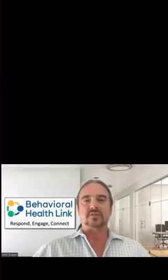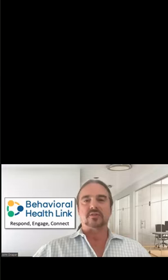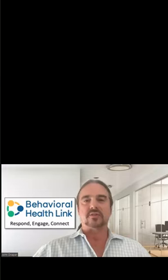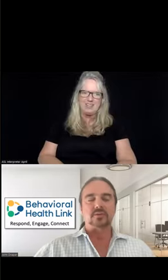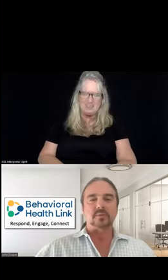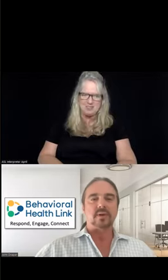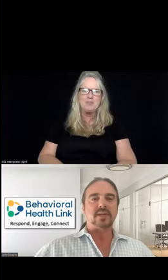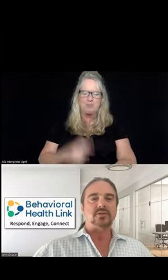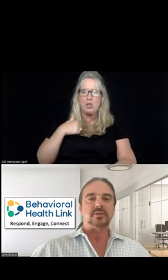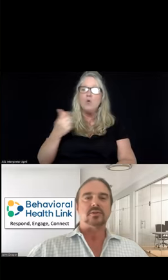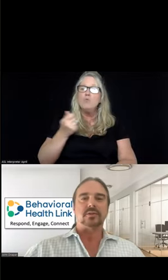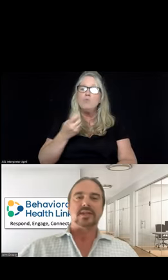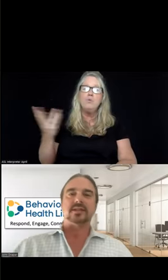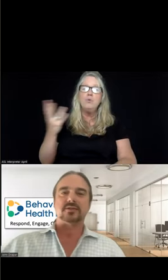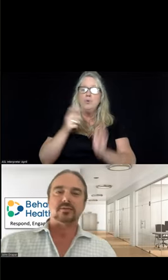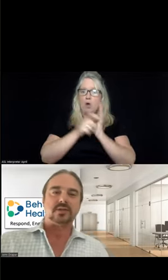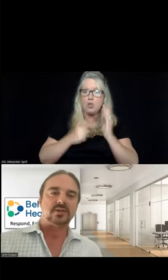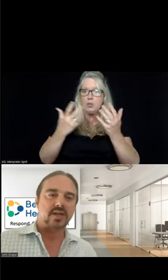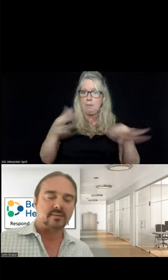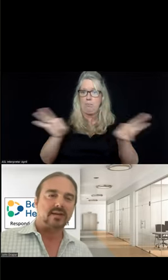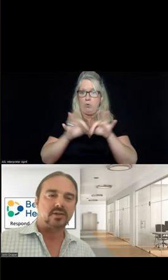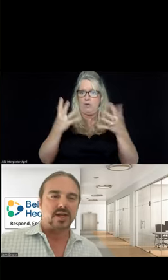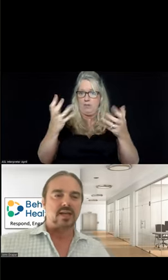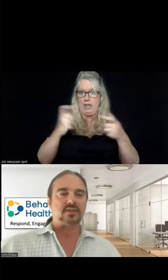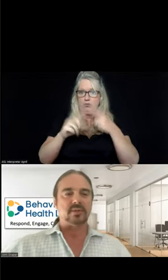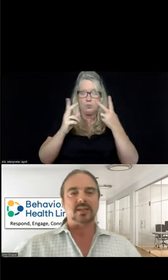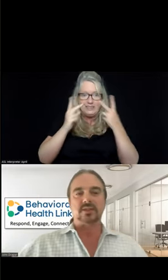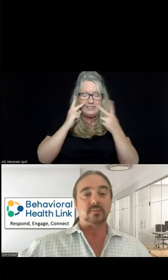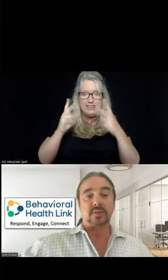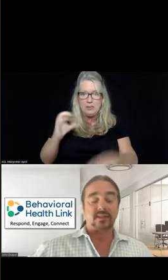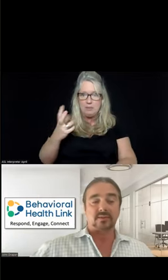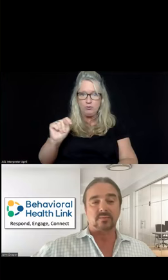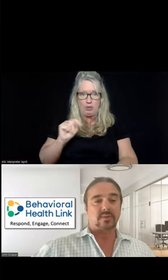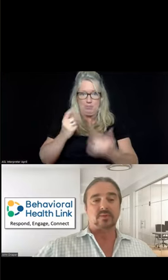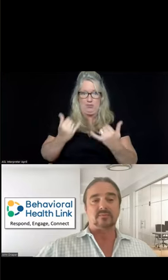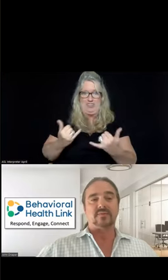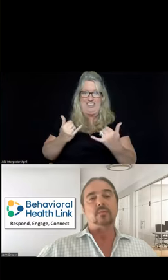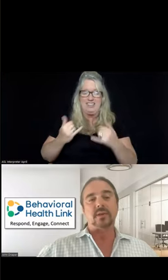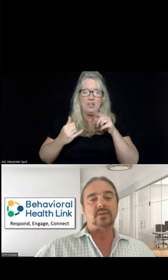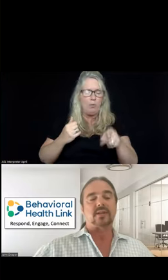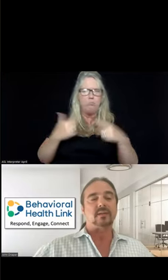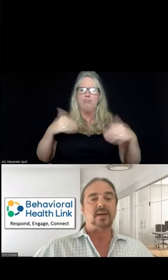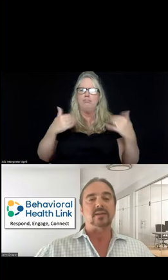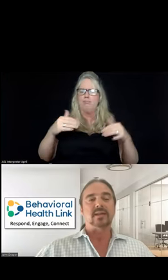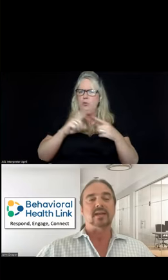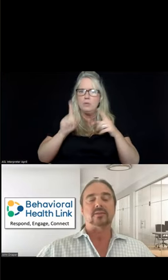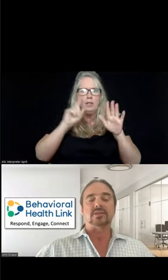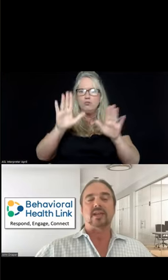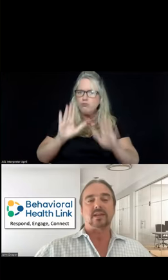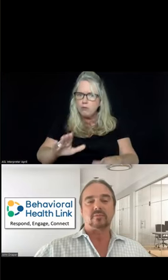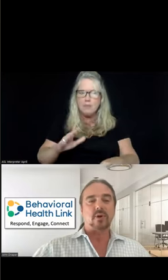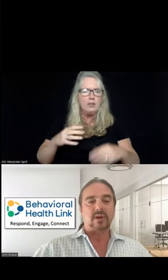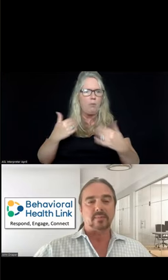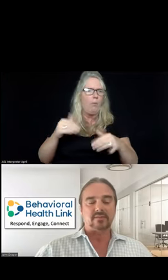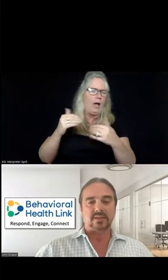There's a few articles we want to make sure that you're attending to. You can check them out in the chat, some links. This one, I think, is a terrific one, talking about an